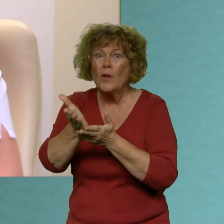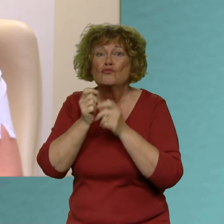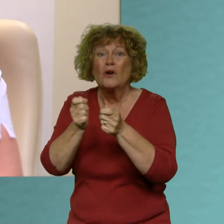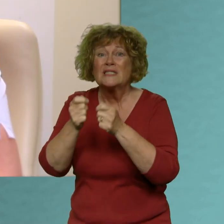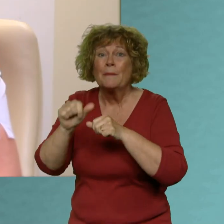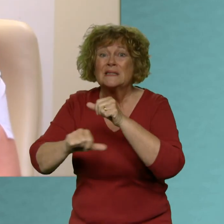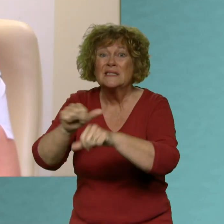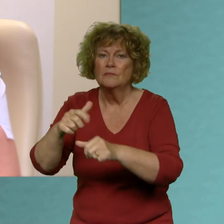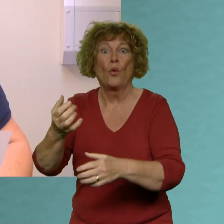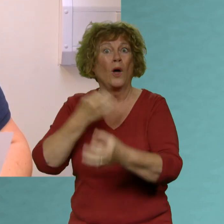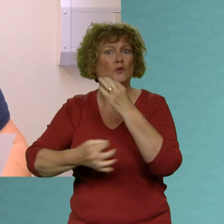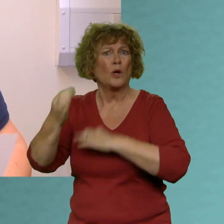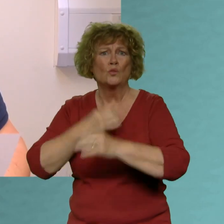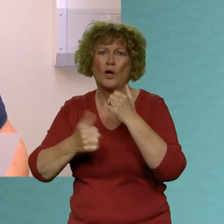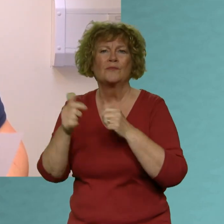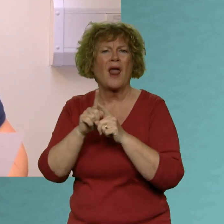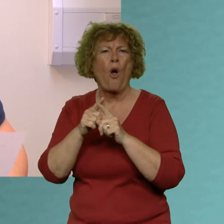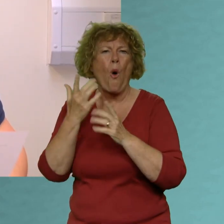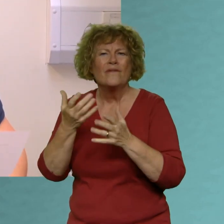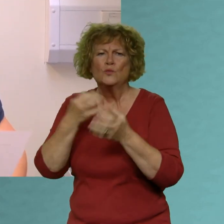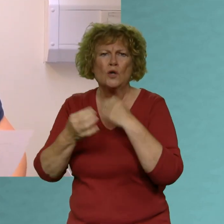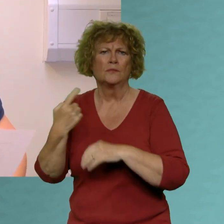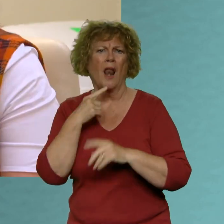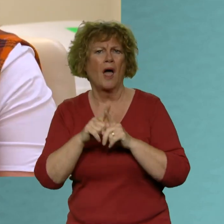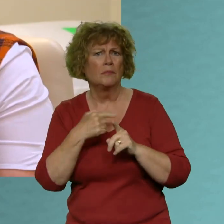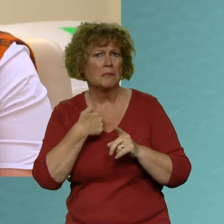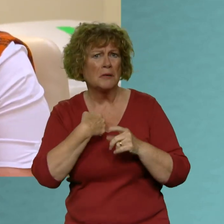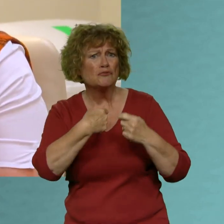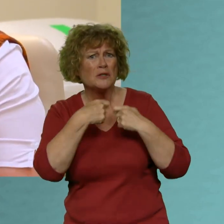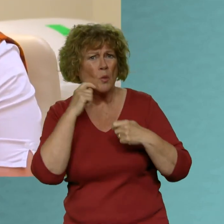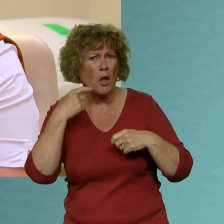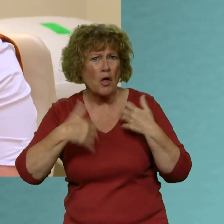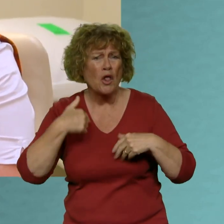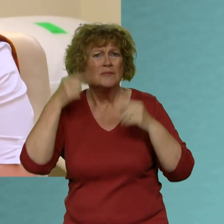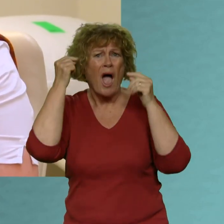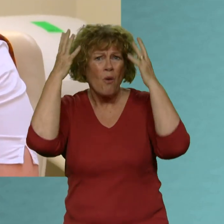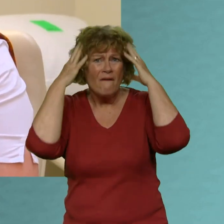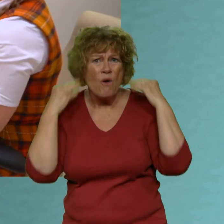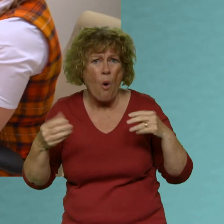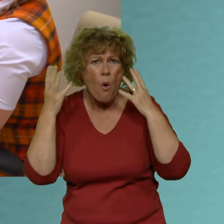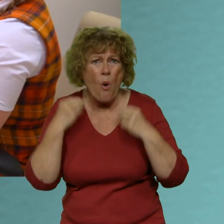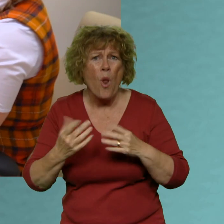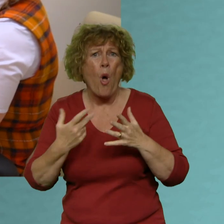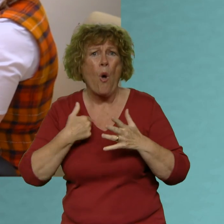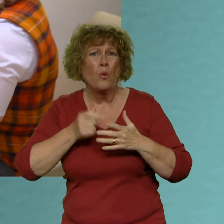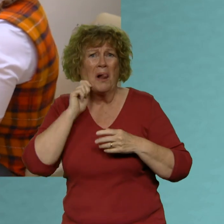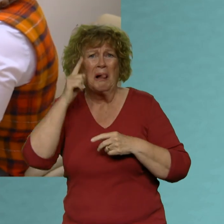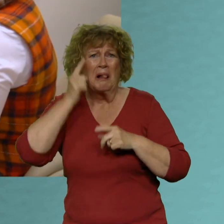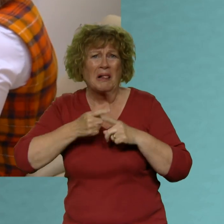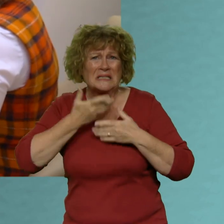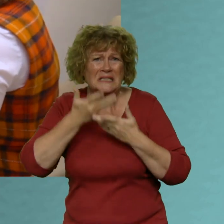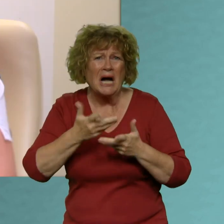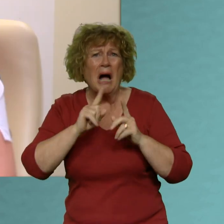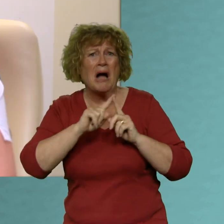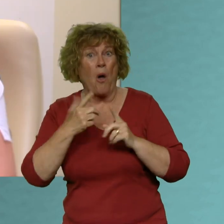asked are will the treatment hurt will i lose my hair will it make me feel sick and can i bring anything with me and it's really important that we get the